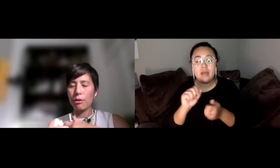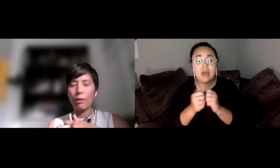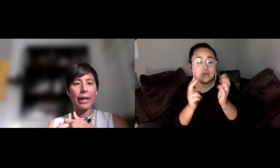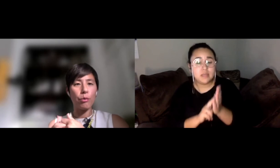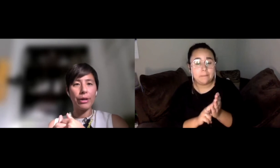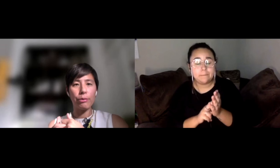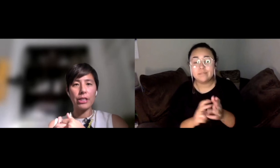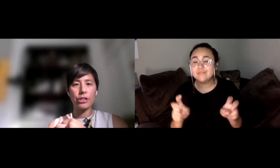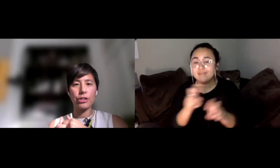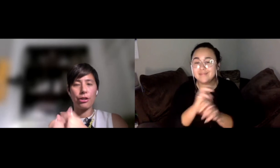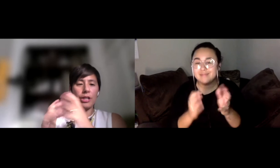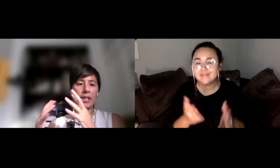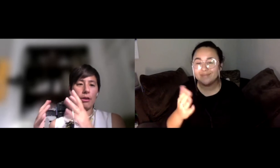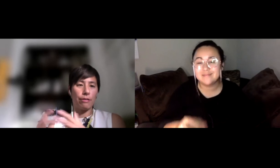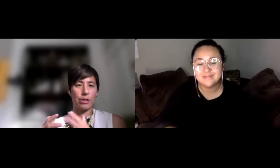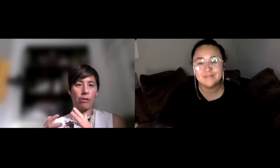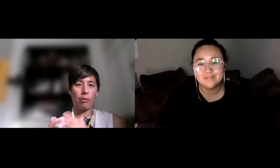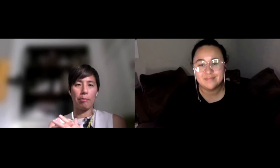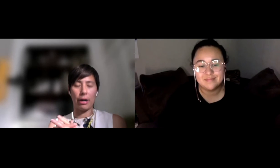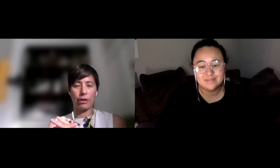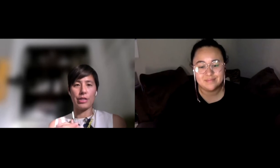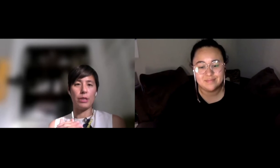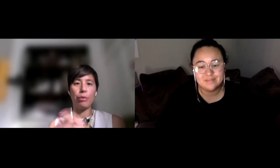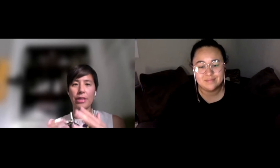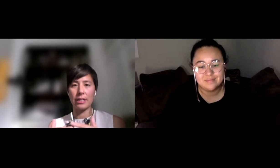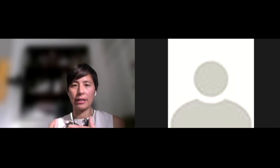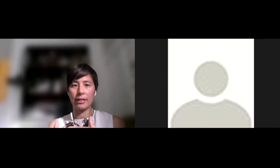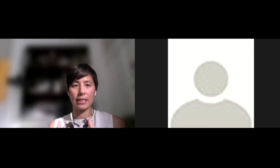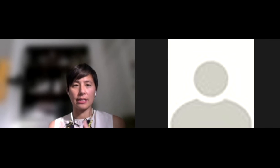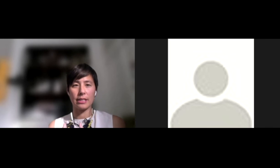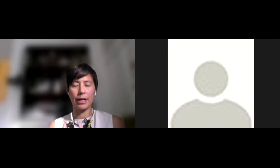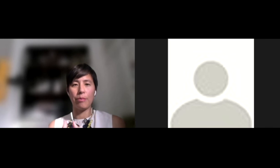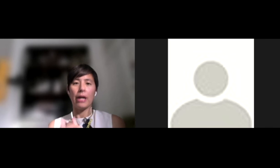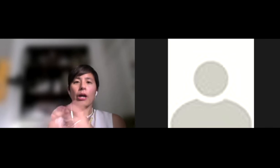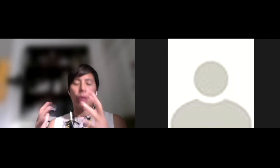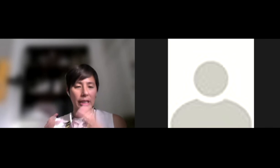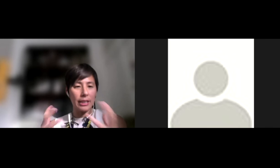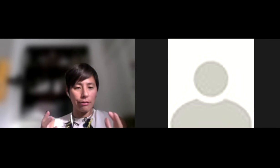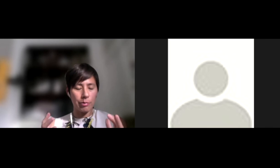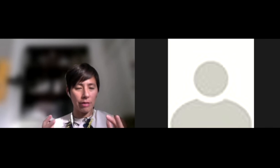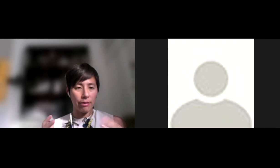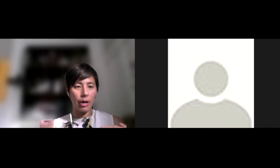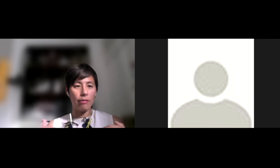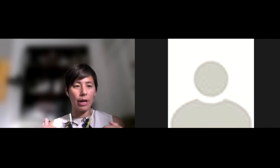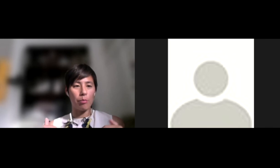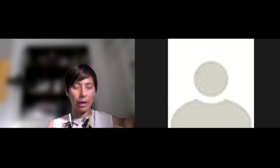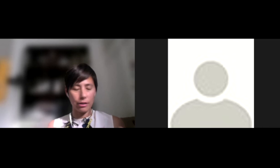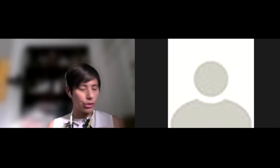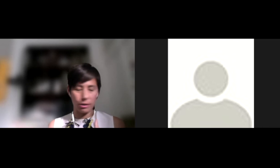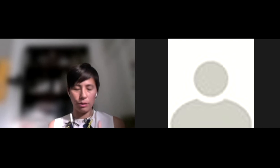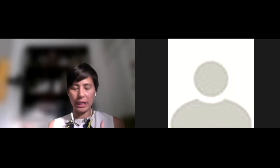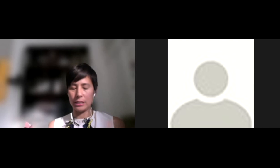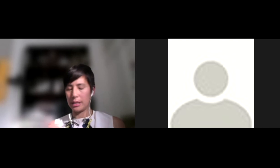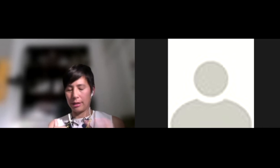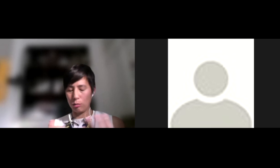So now I want to really turn it over to some of our partners. And to put things in context, we're going to hear from several of our partners